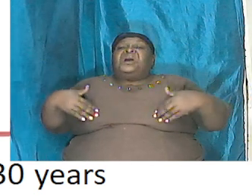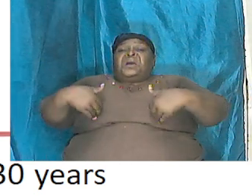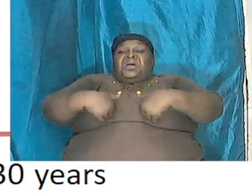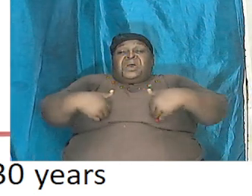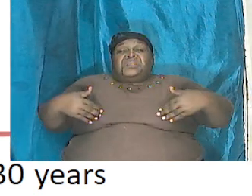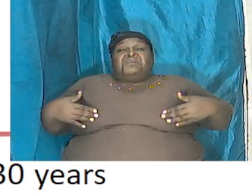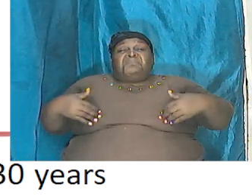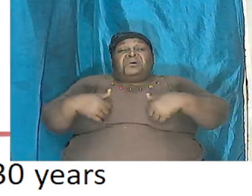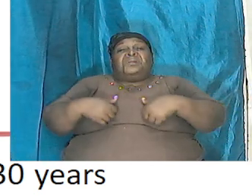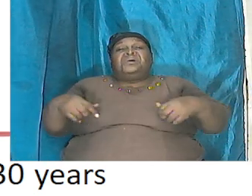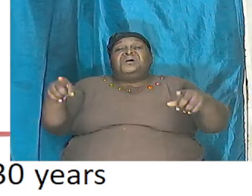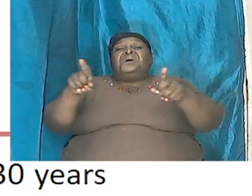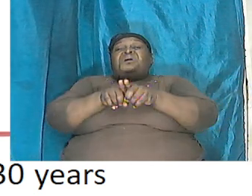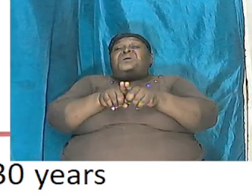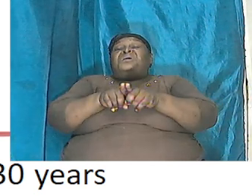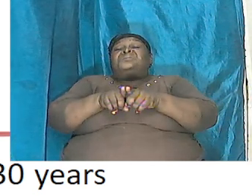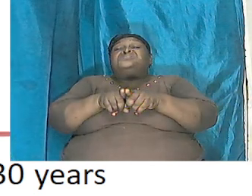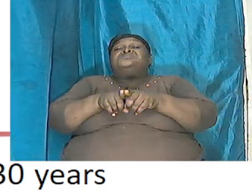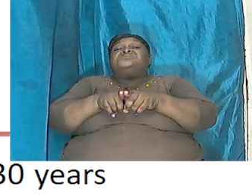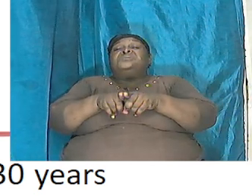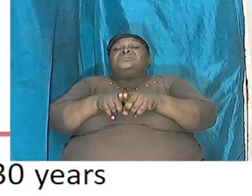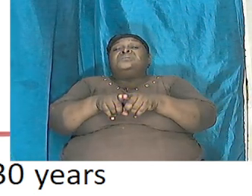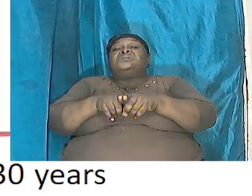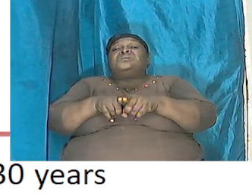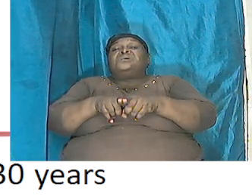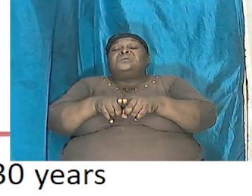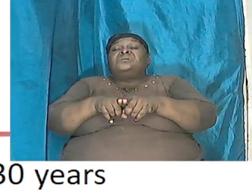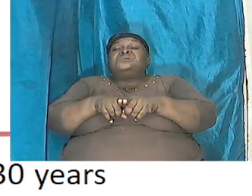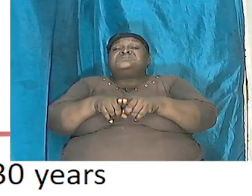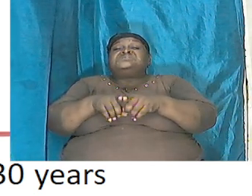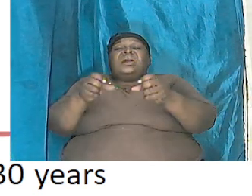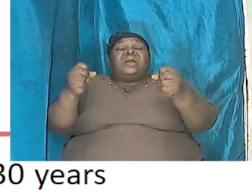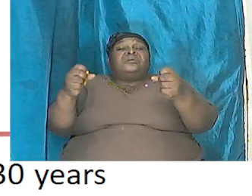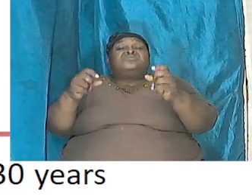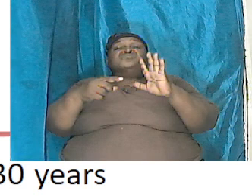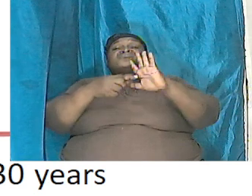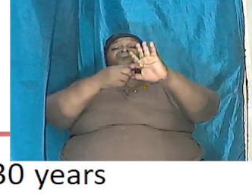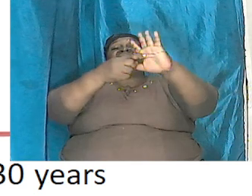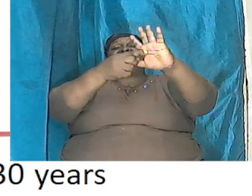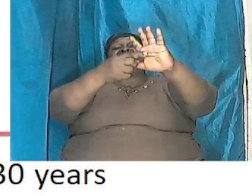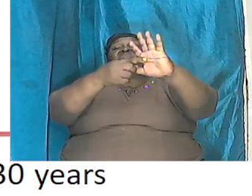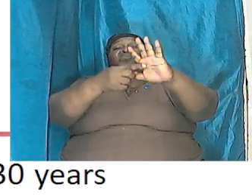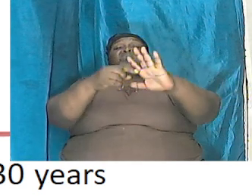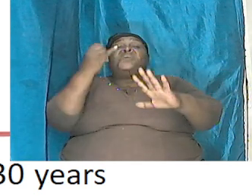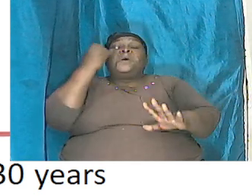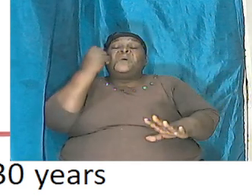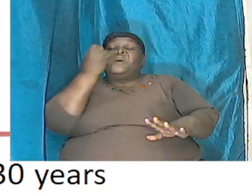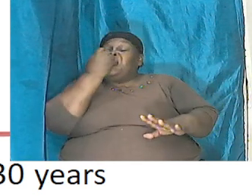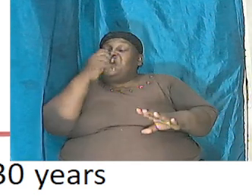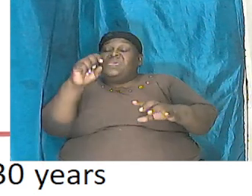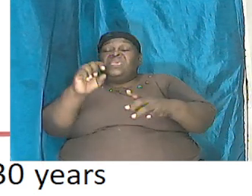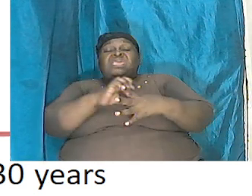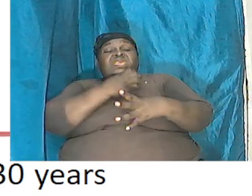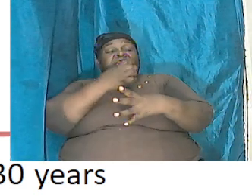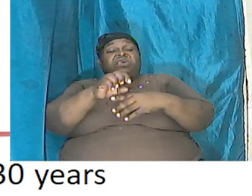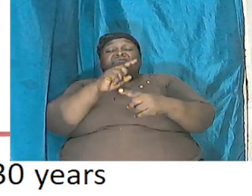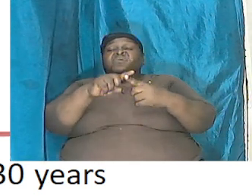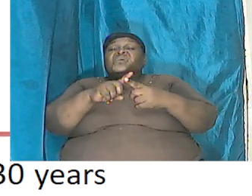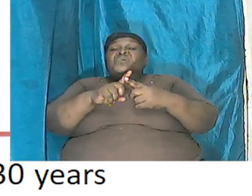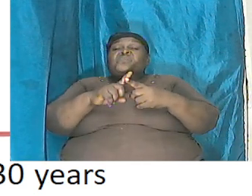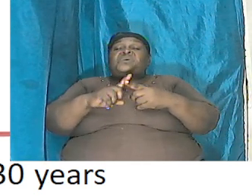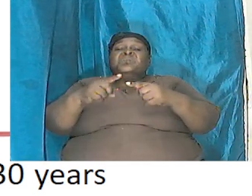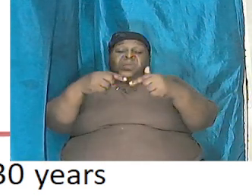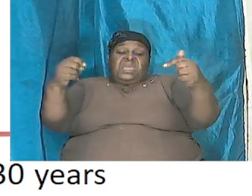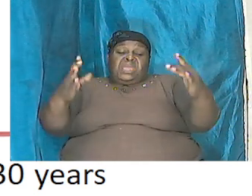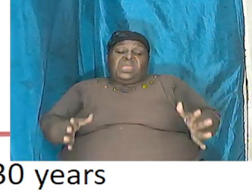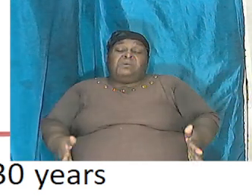as a symbol to show Israel that even when your enemy comes in like this and come upon you like